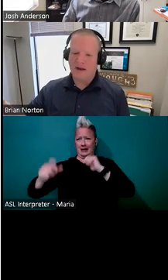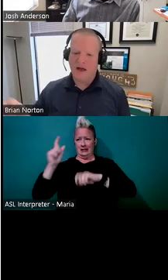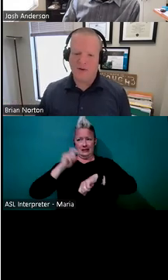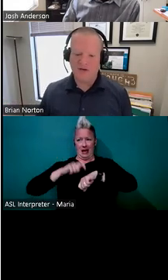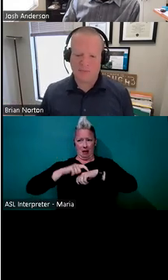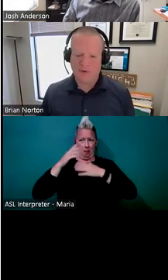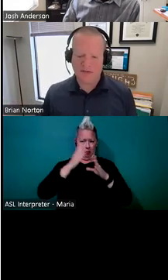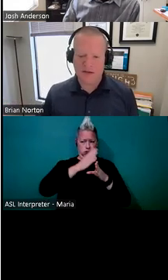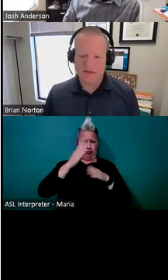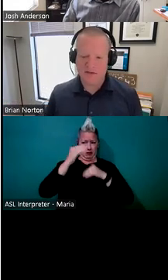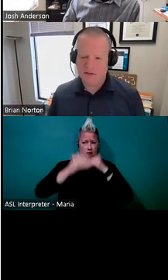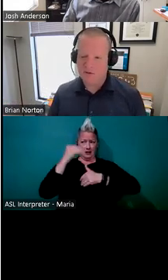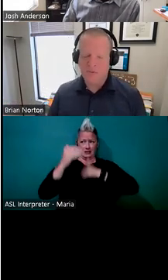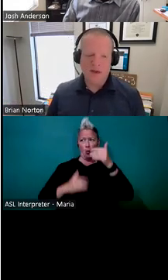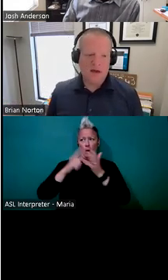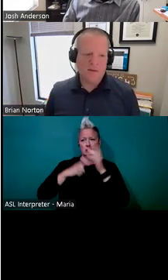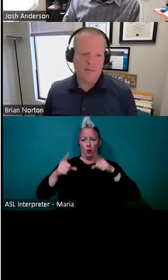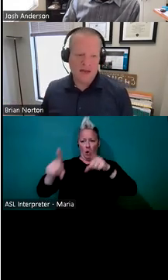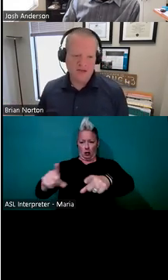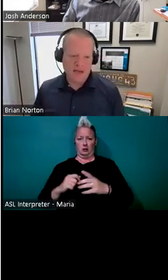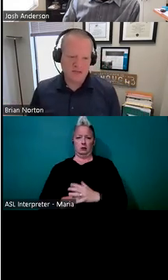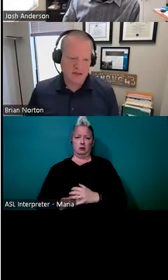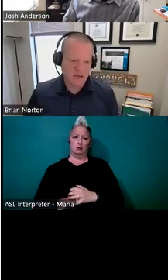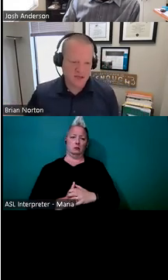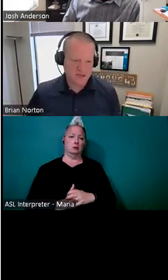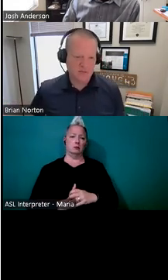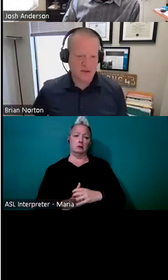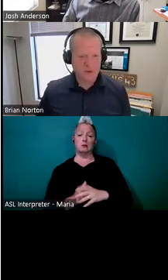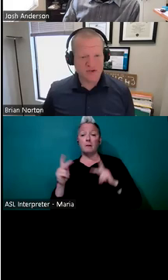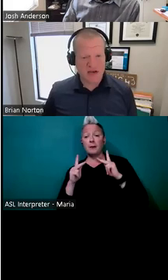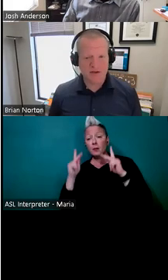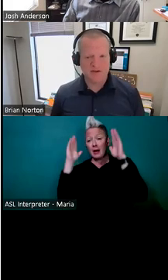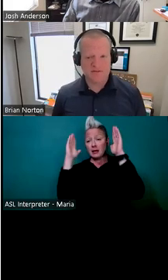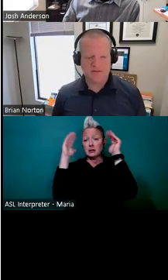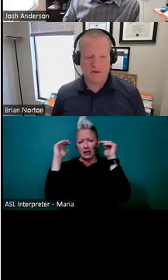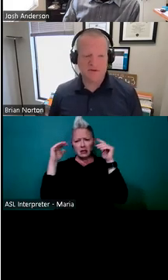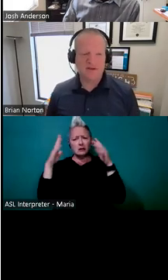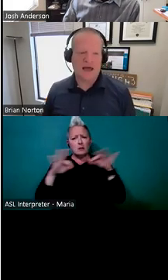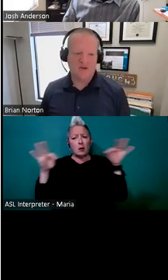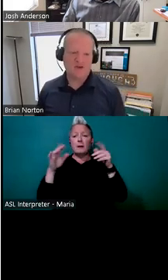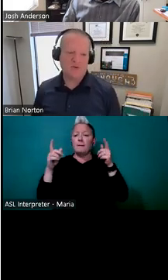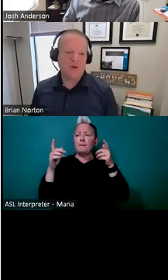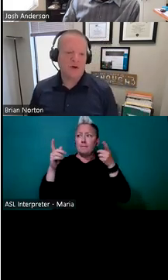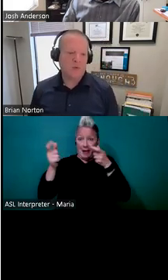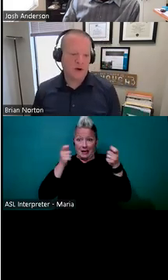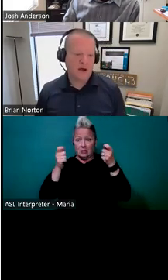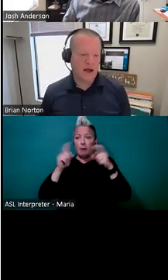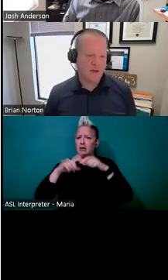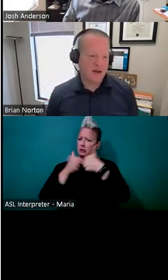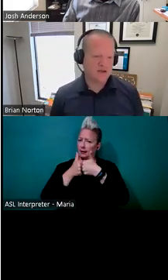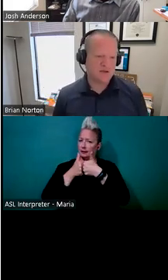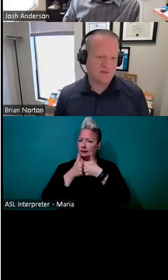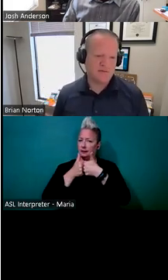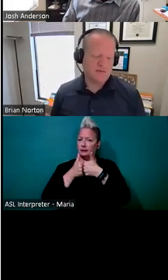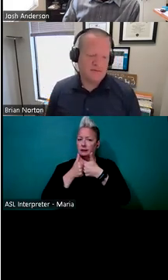along that accommodation process. And so, um, managing expectations can be a real challenge for folks as you work on